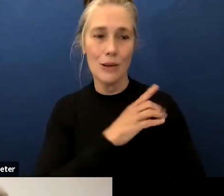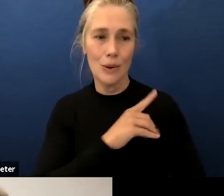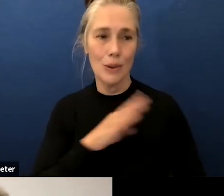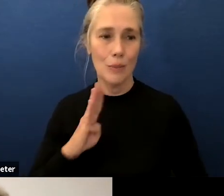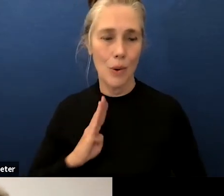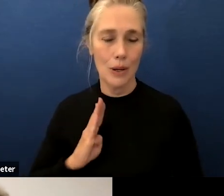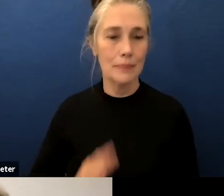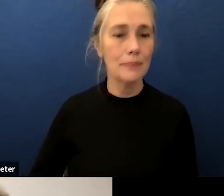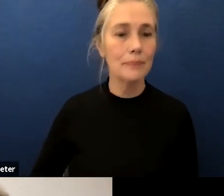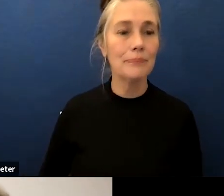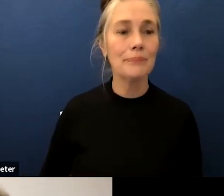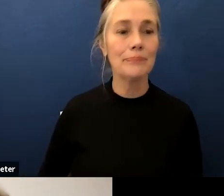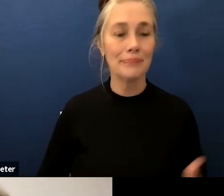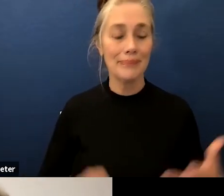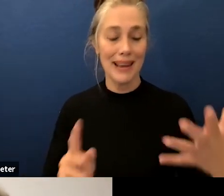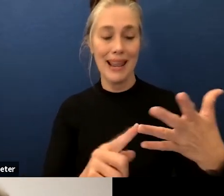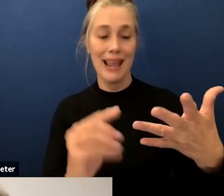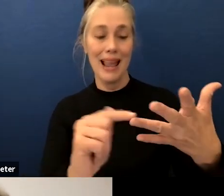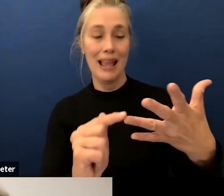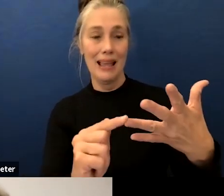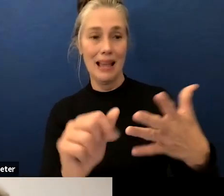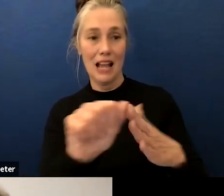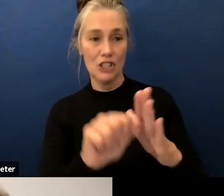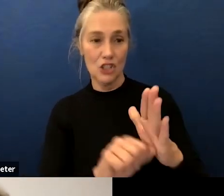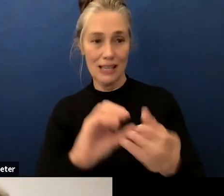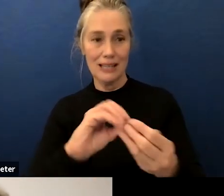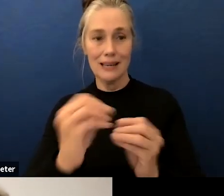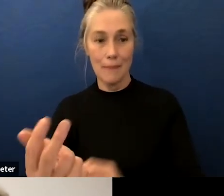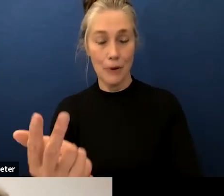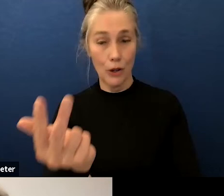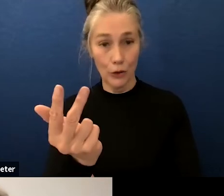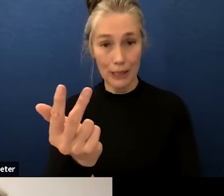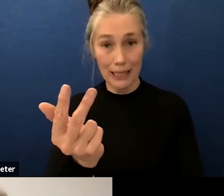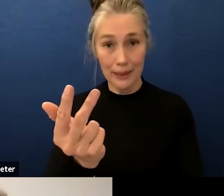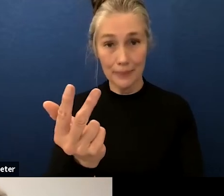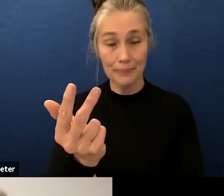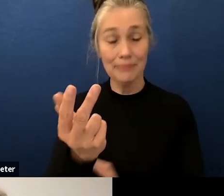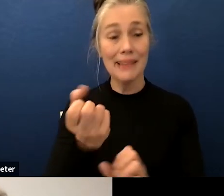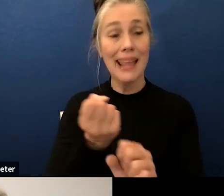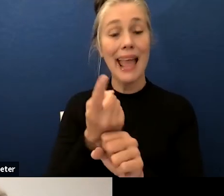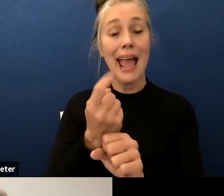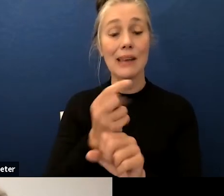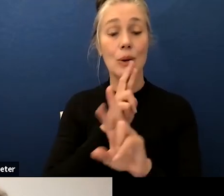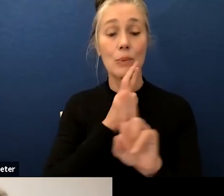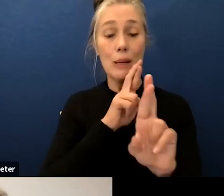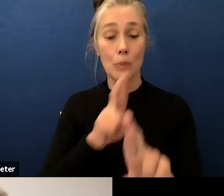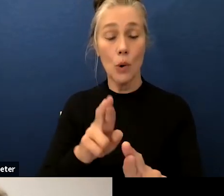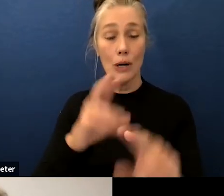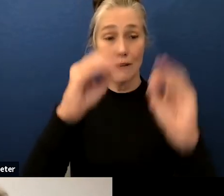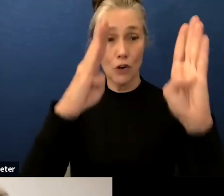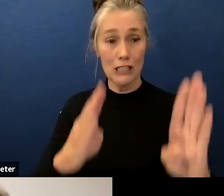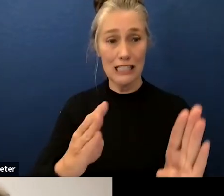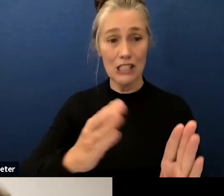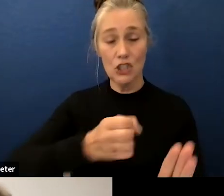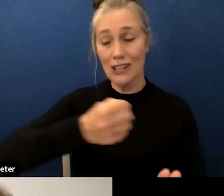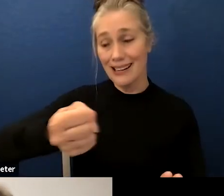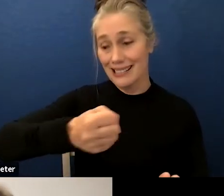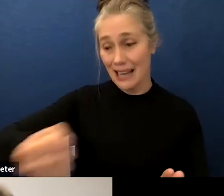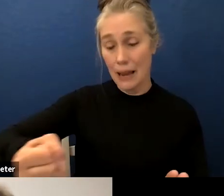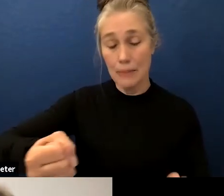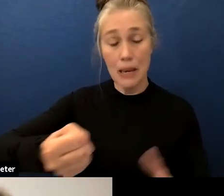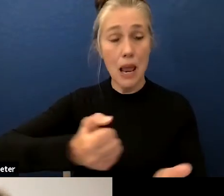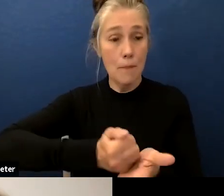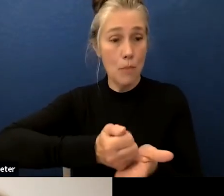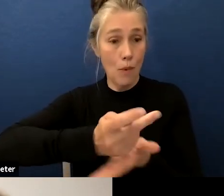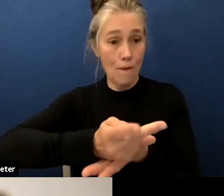our next agenda item is number three which is the annual report of teacher assignments and approval of resolution number